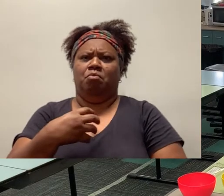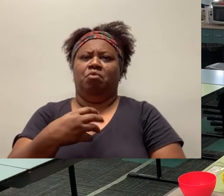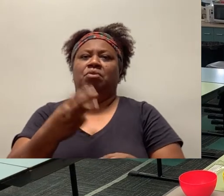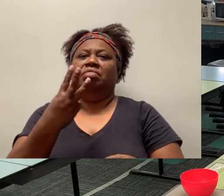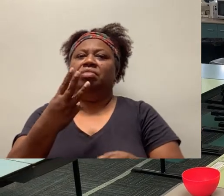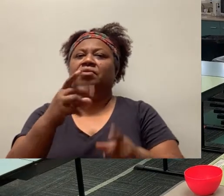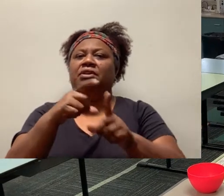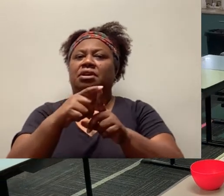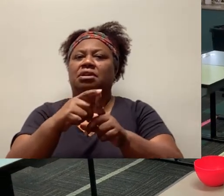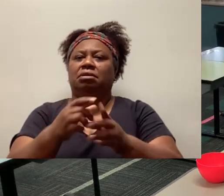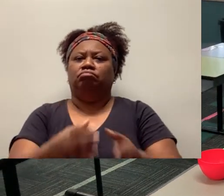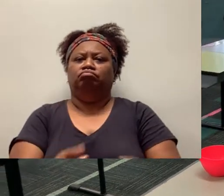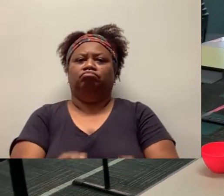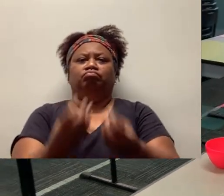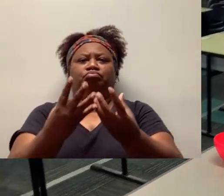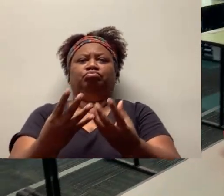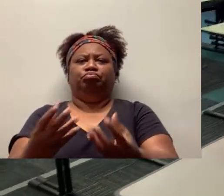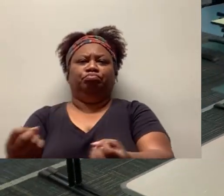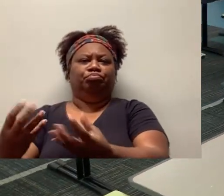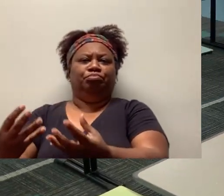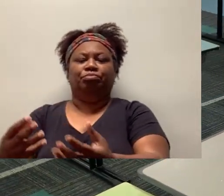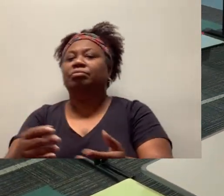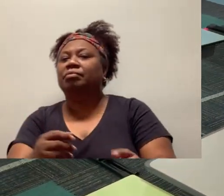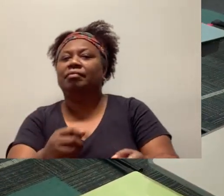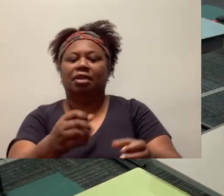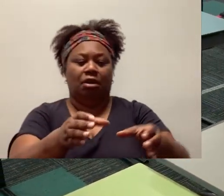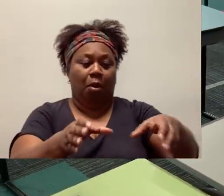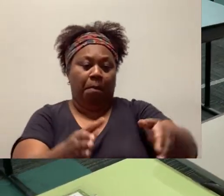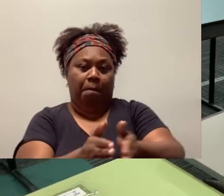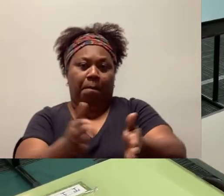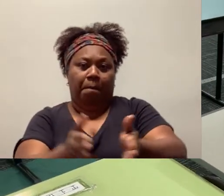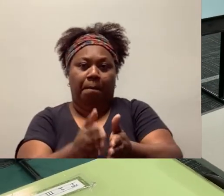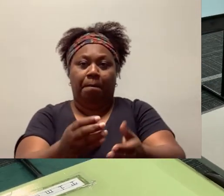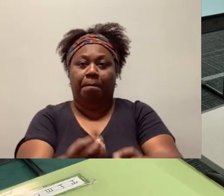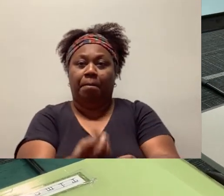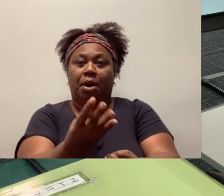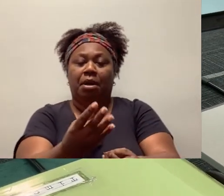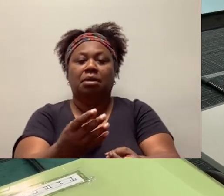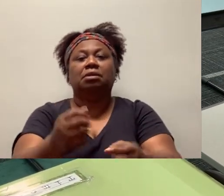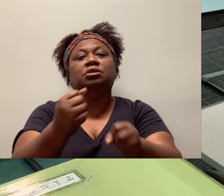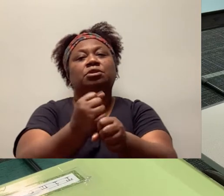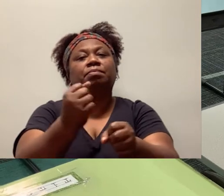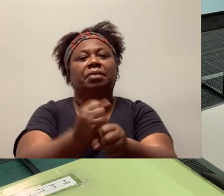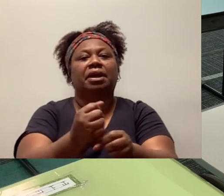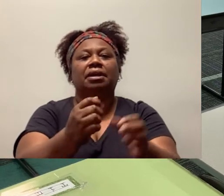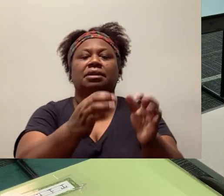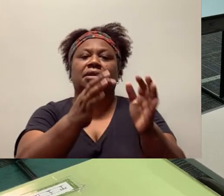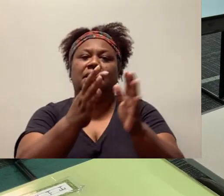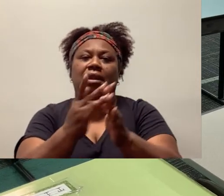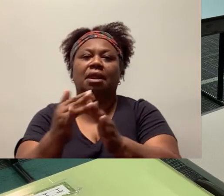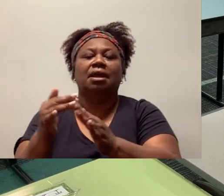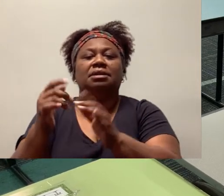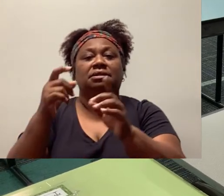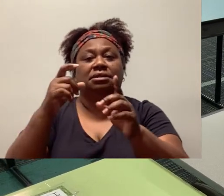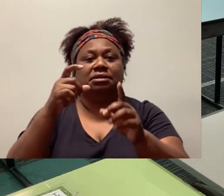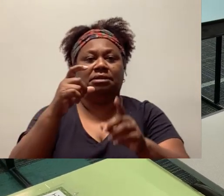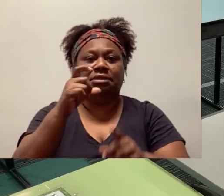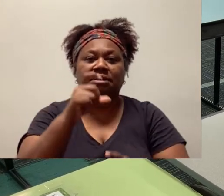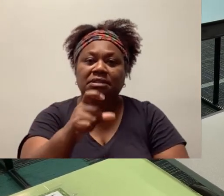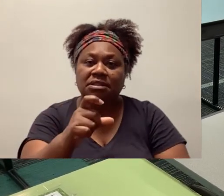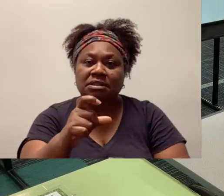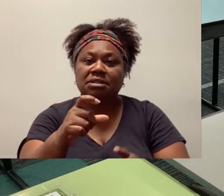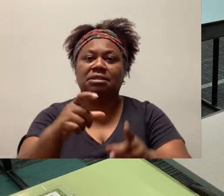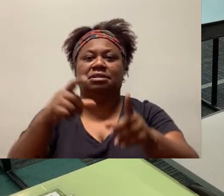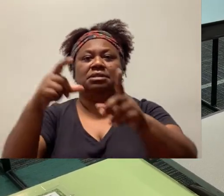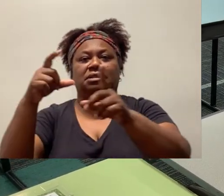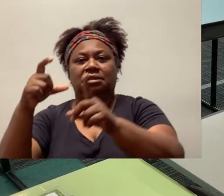So I've already started with the letter C and you can see I've just piled the rice up and made it into the letter. So now we're going to try the letter D. So you're